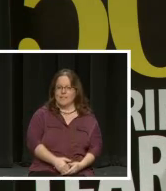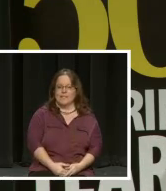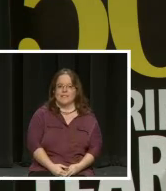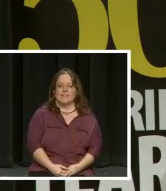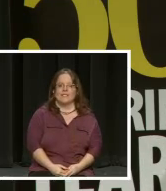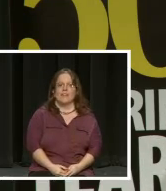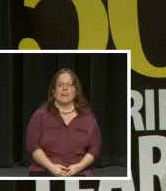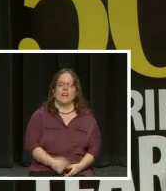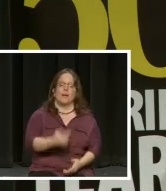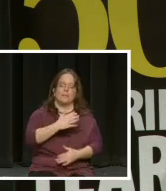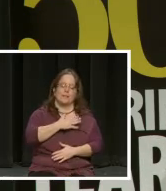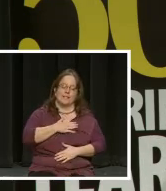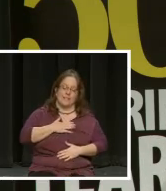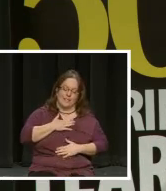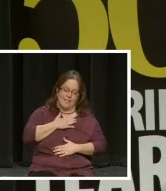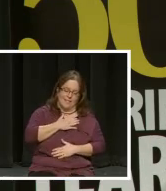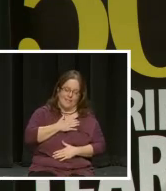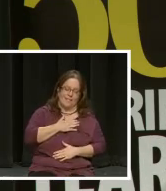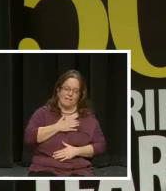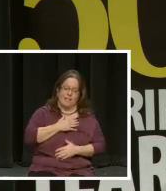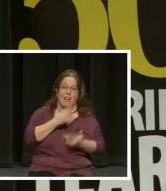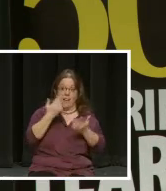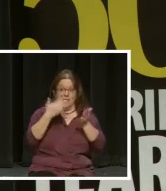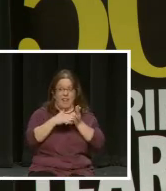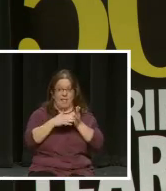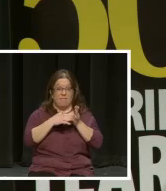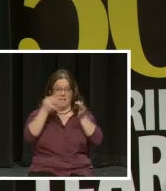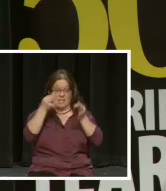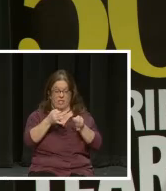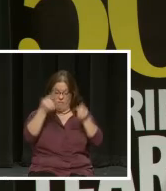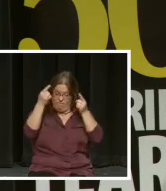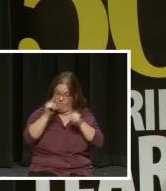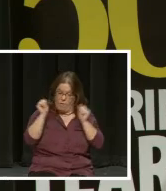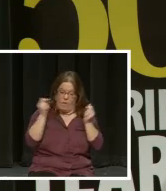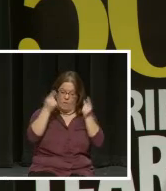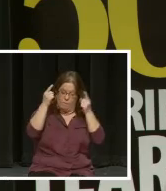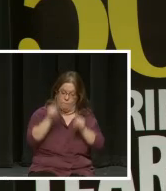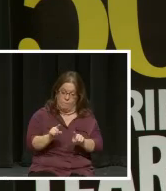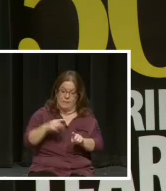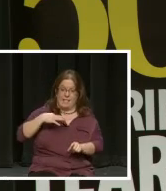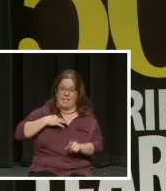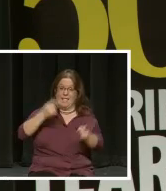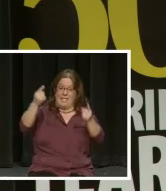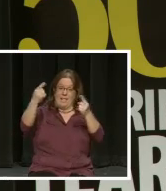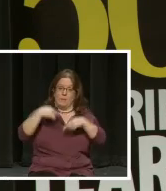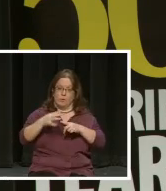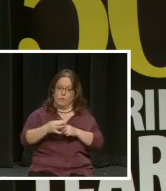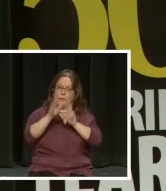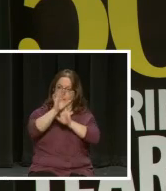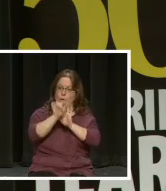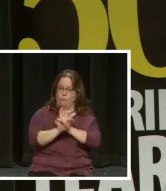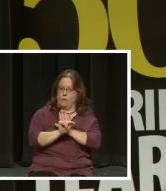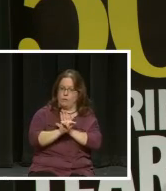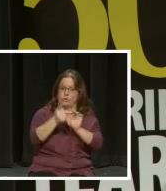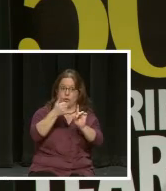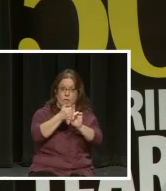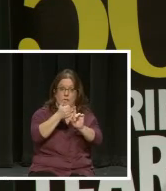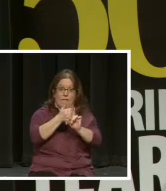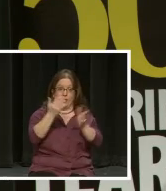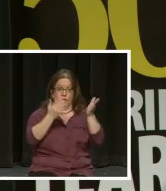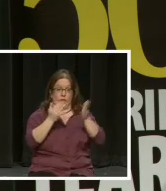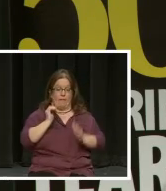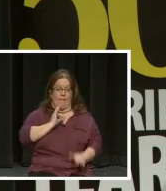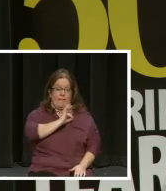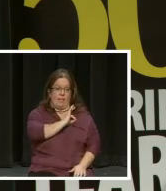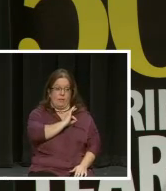I am very pleased as I said. was a unanimous decision. Our candidate comes to us with a very unique background. She has served on